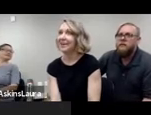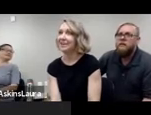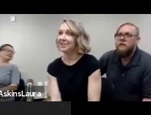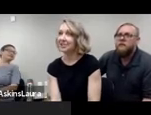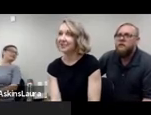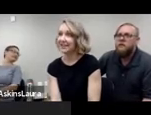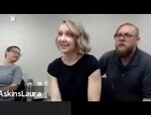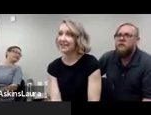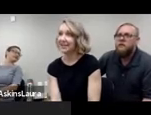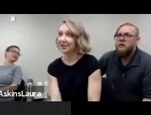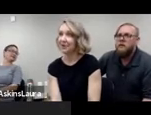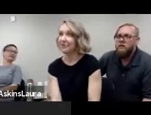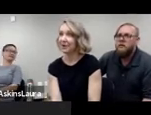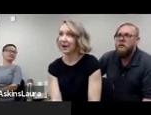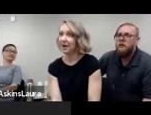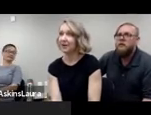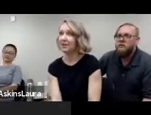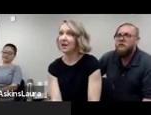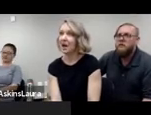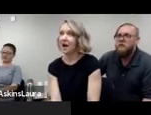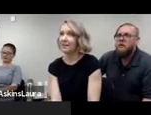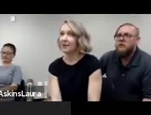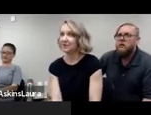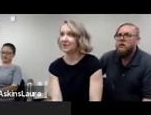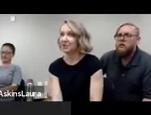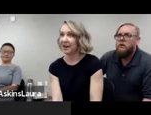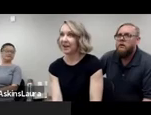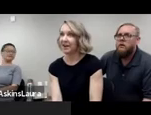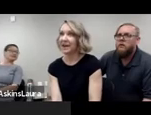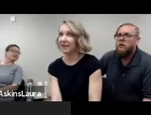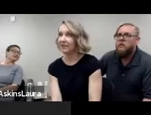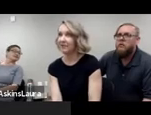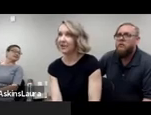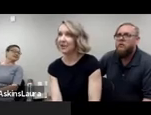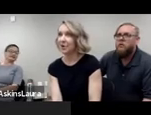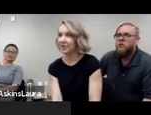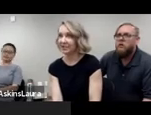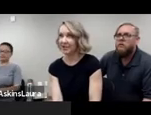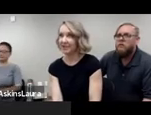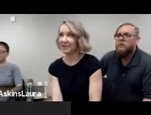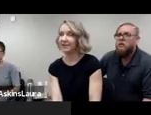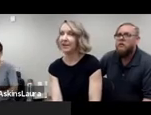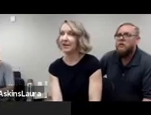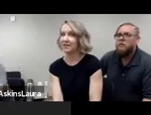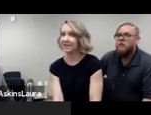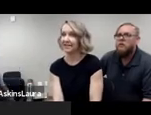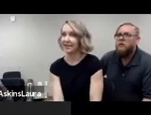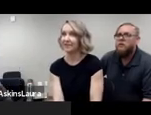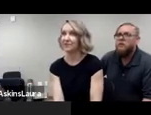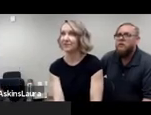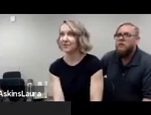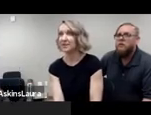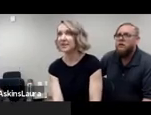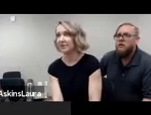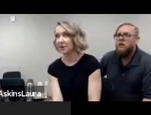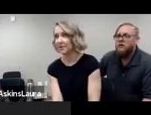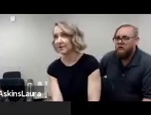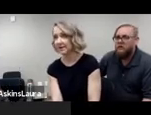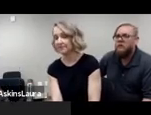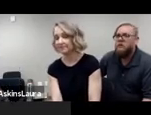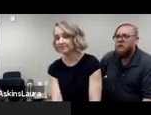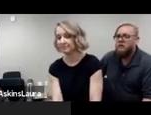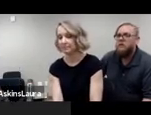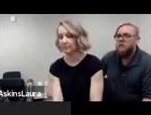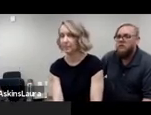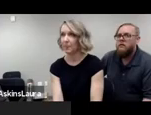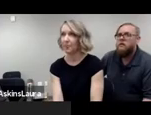And in addition to being the CEO of NorCal, I'm also the chair of the California Coalition Agency for the Deaf and